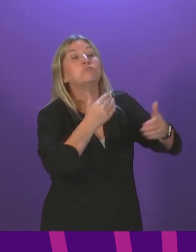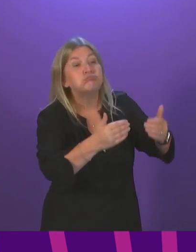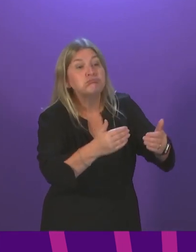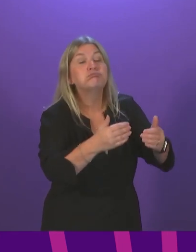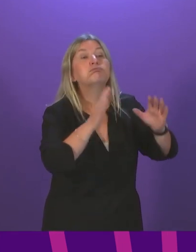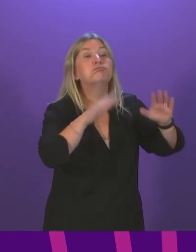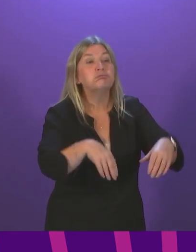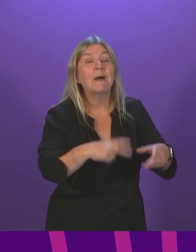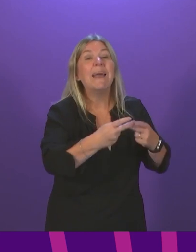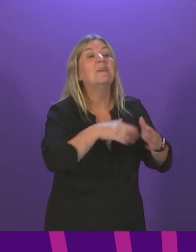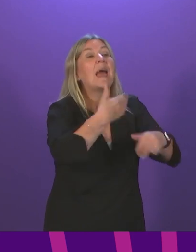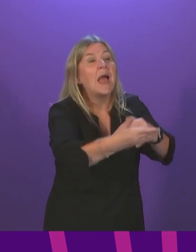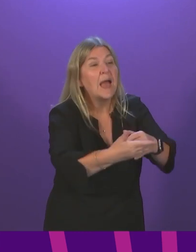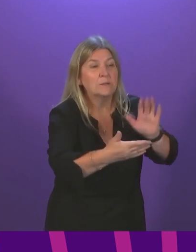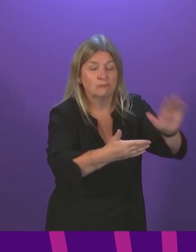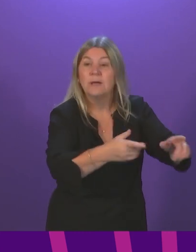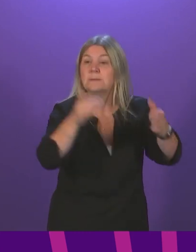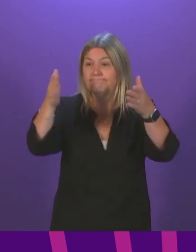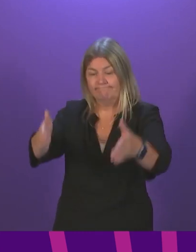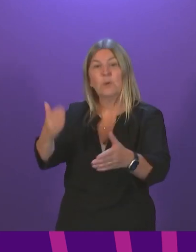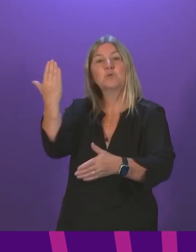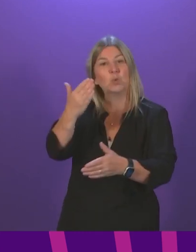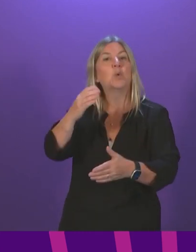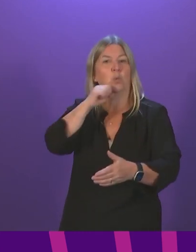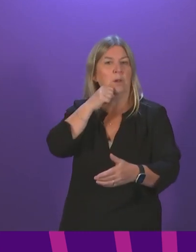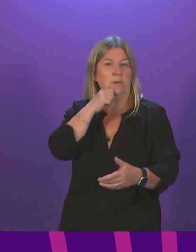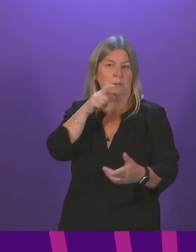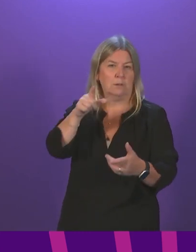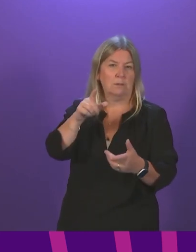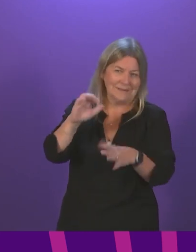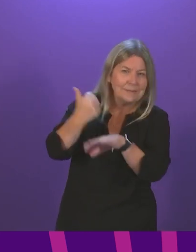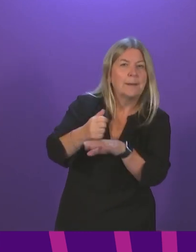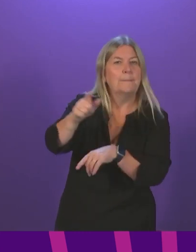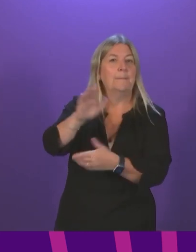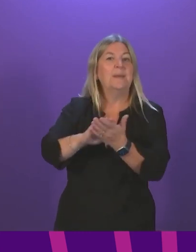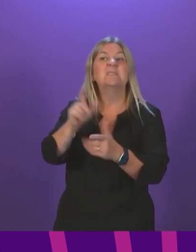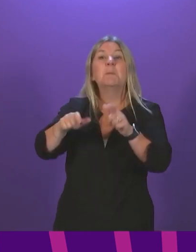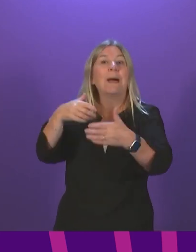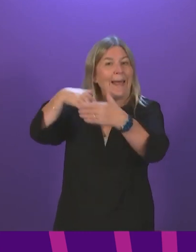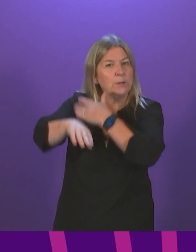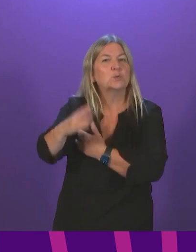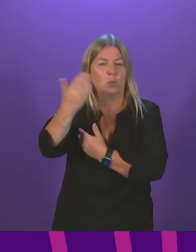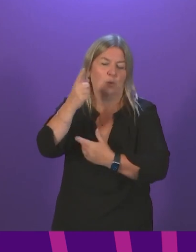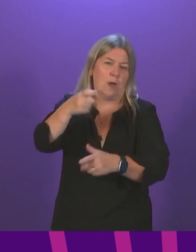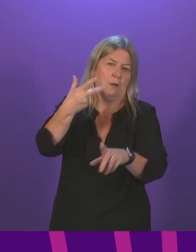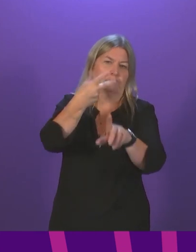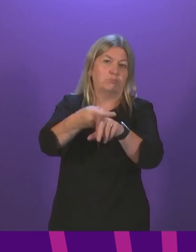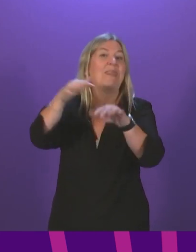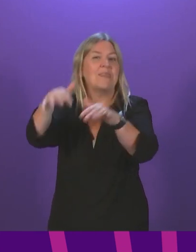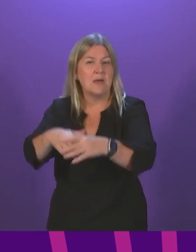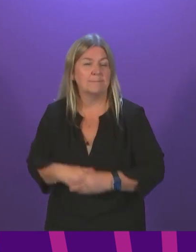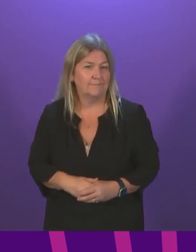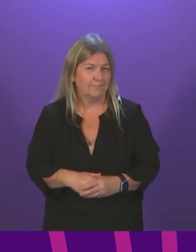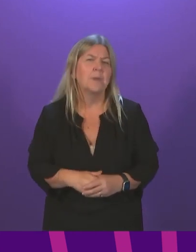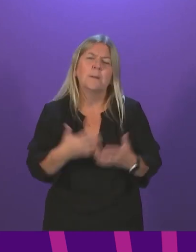sure that nobody is losing out on the ability to be vaccinated. having spent a fair bit of time with the health secretary looking at these